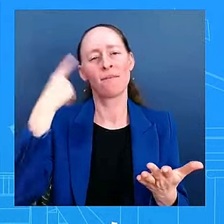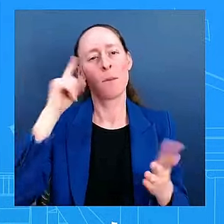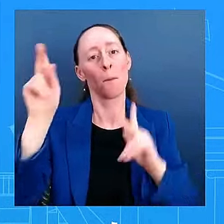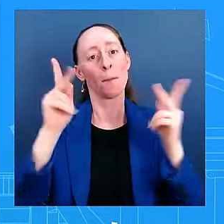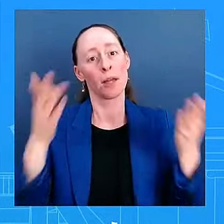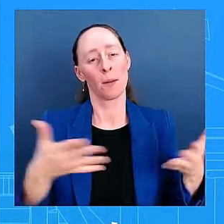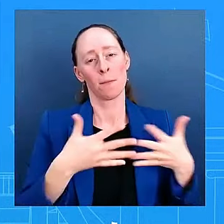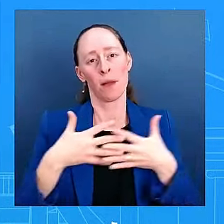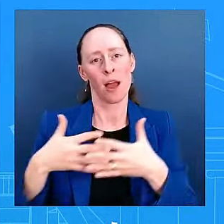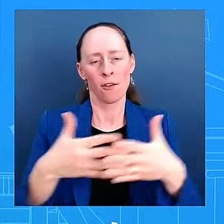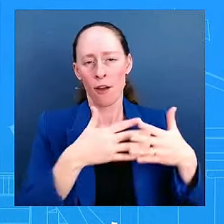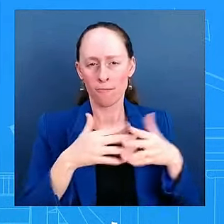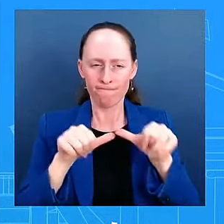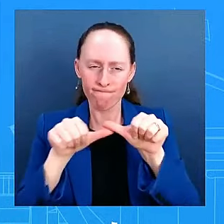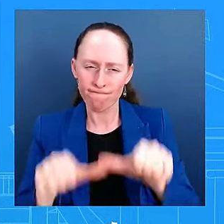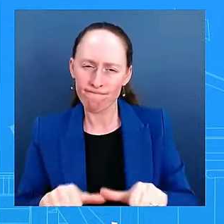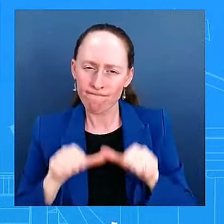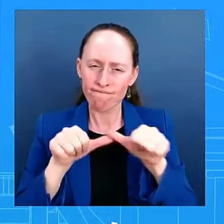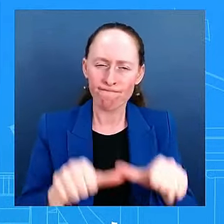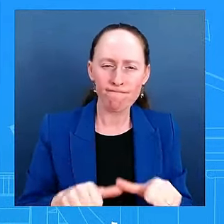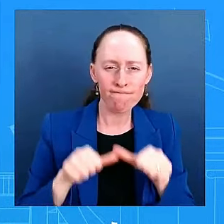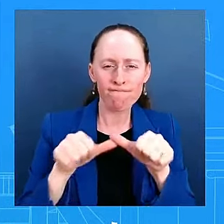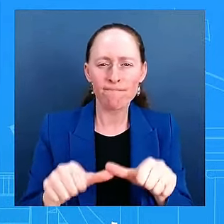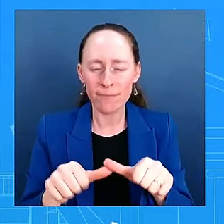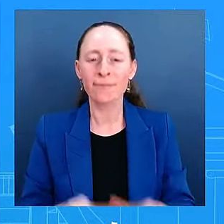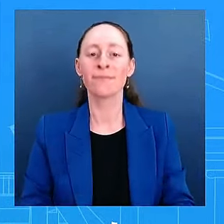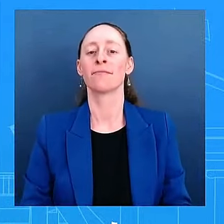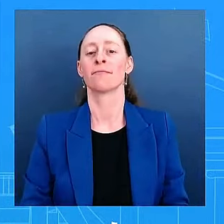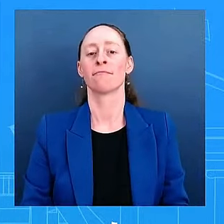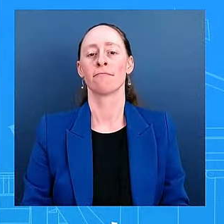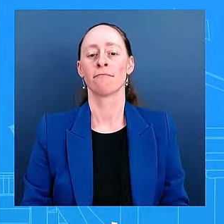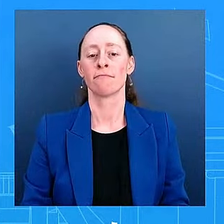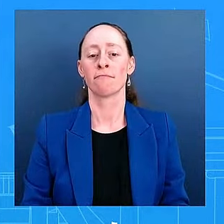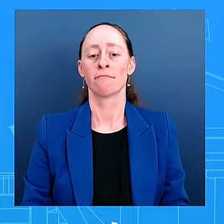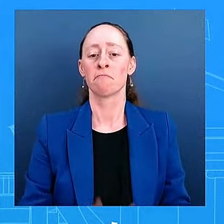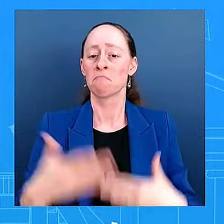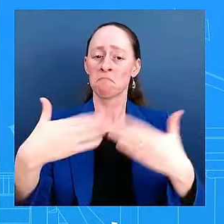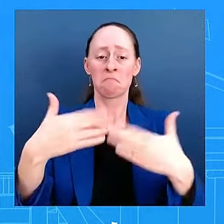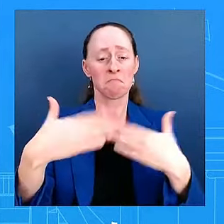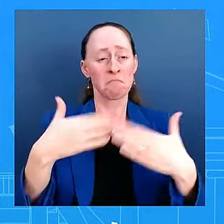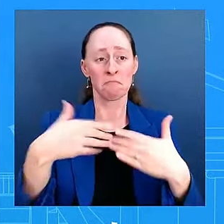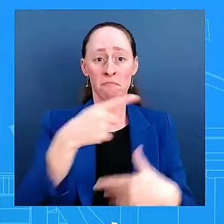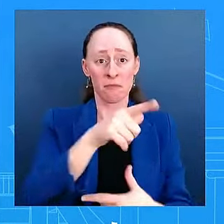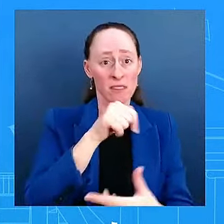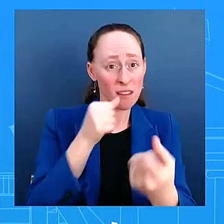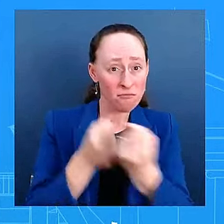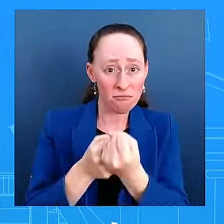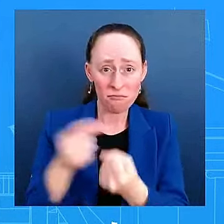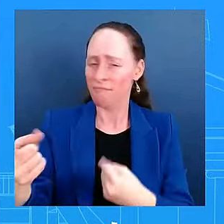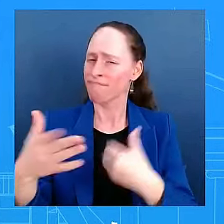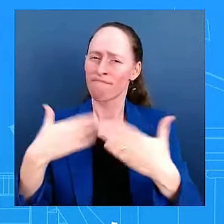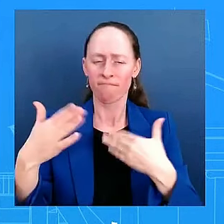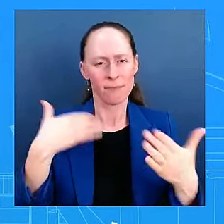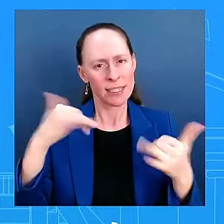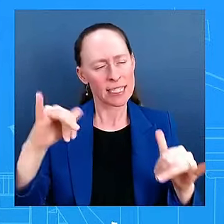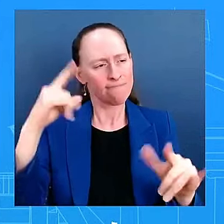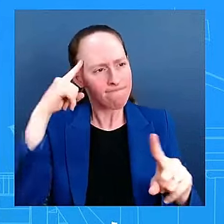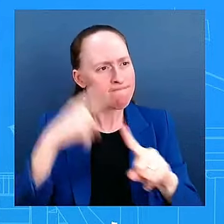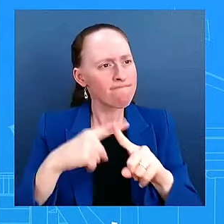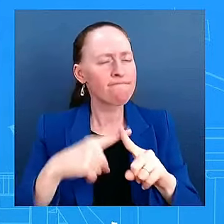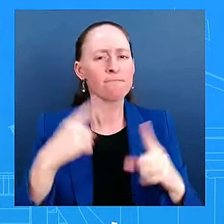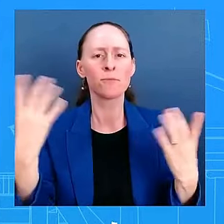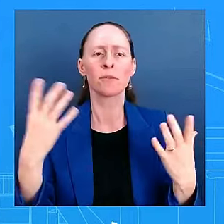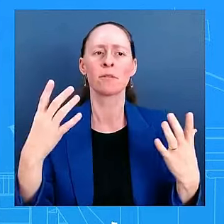for them. With that, Zeke? Thanks, Marine. First off, do you have an update on when the President-elect will come